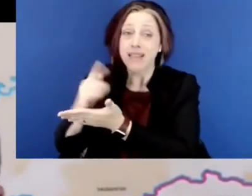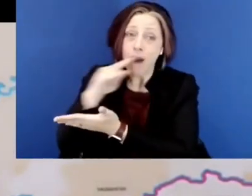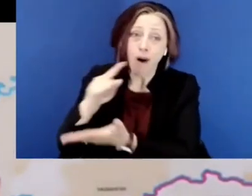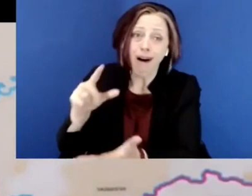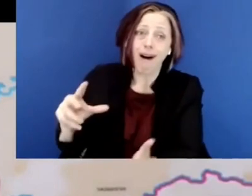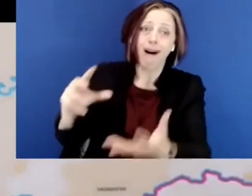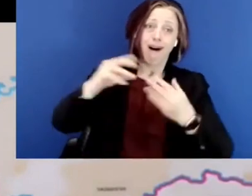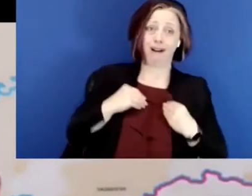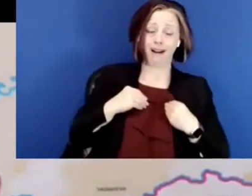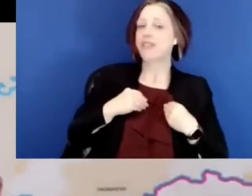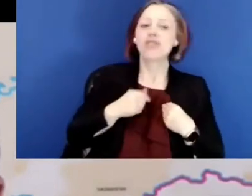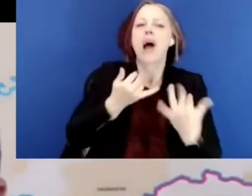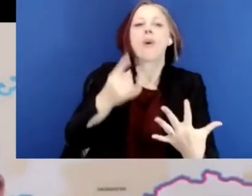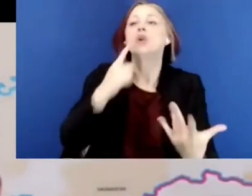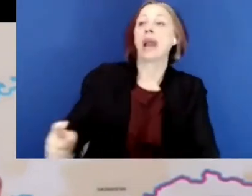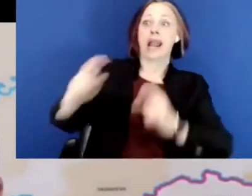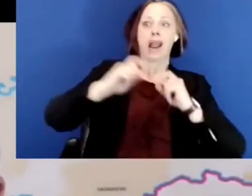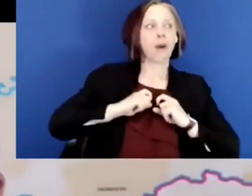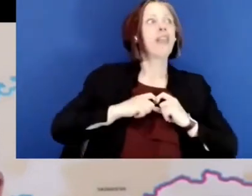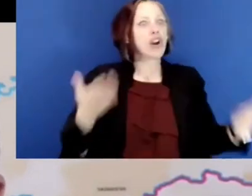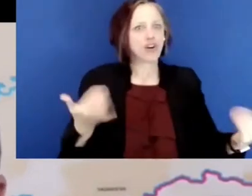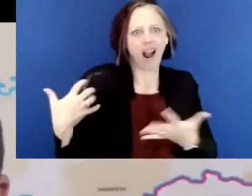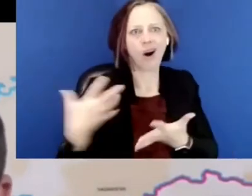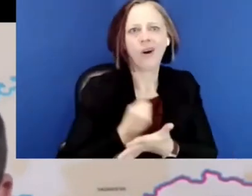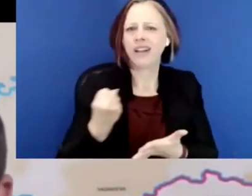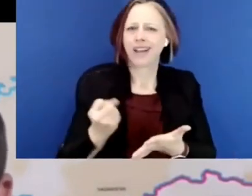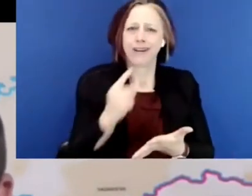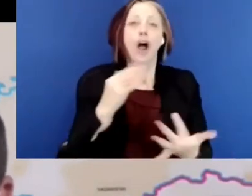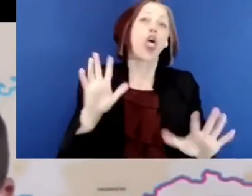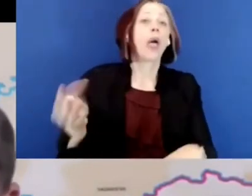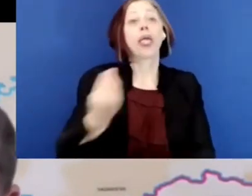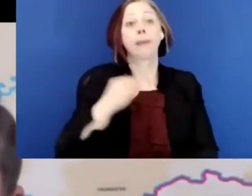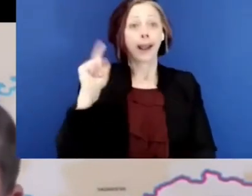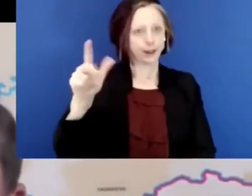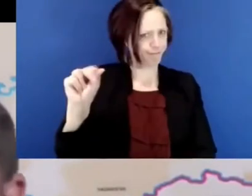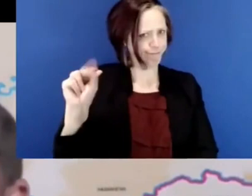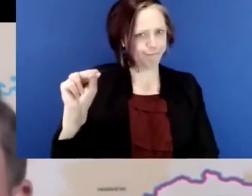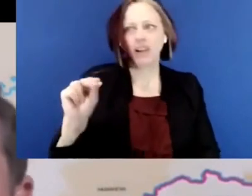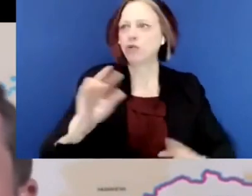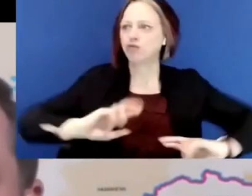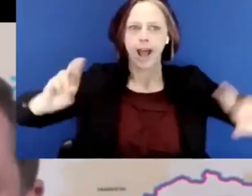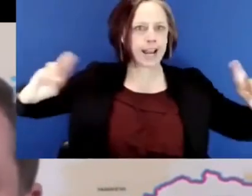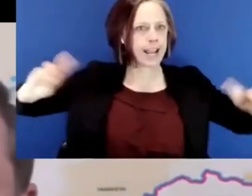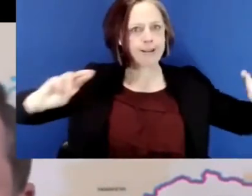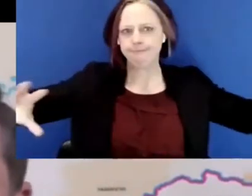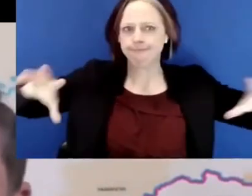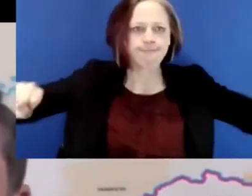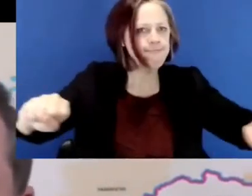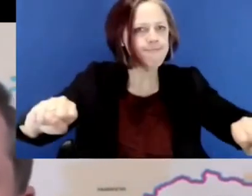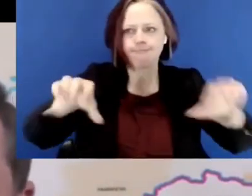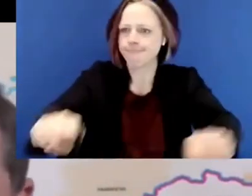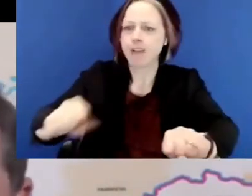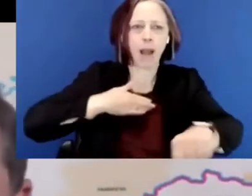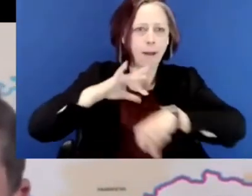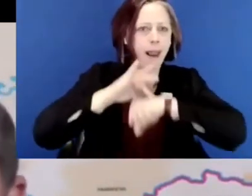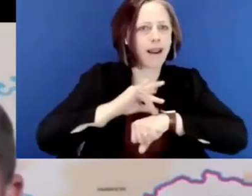who are going to inherit this planet. We're already not even waiting for inherited. They said they're here now. It's not something that's going to come to them later. They're